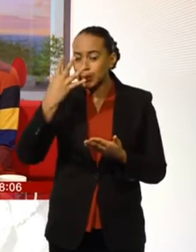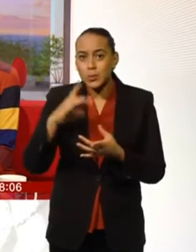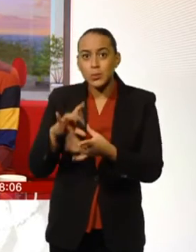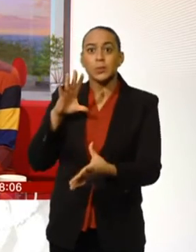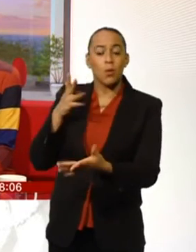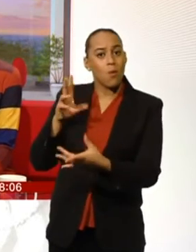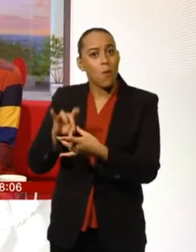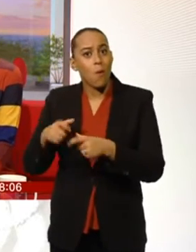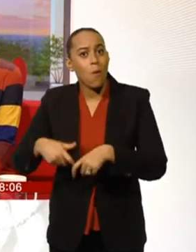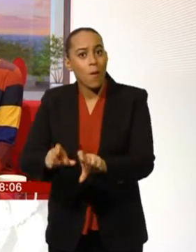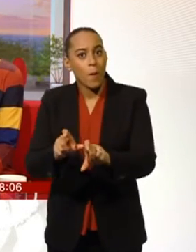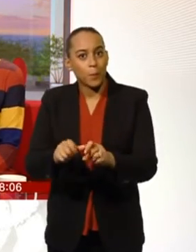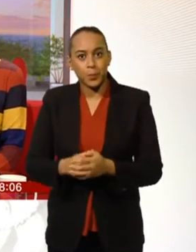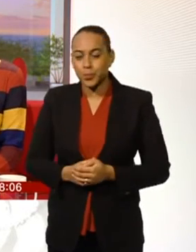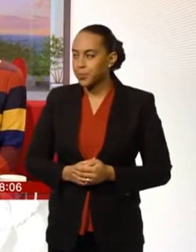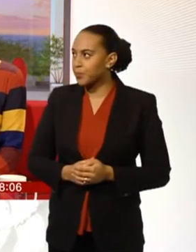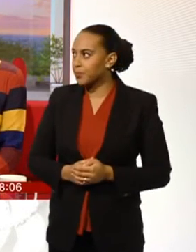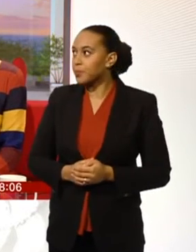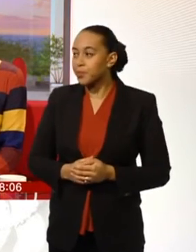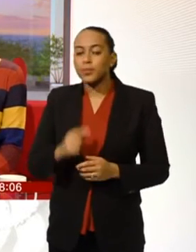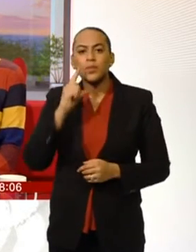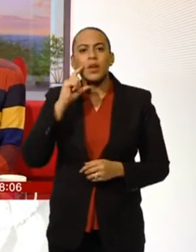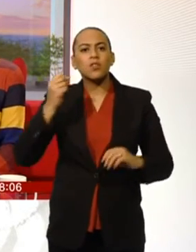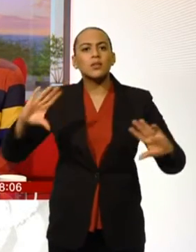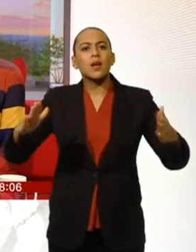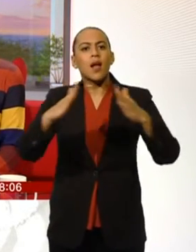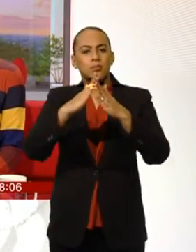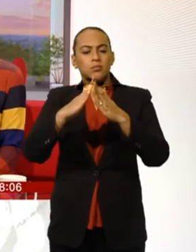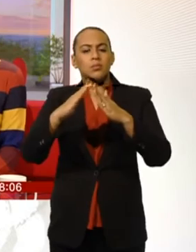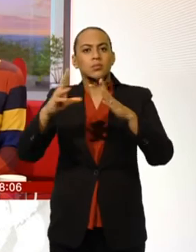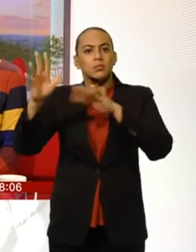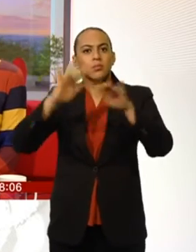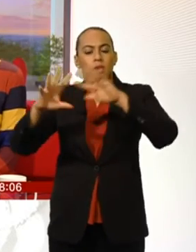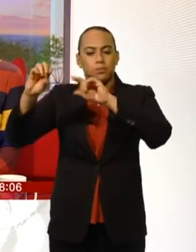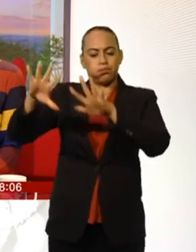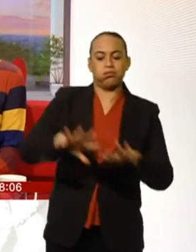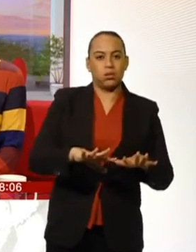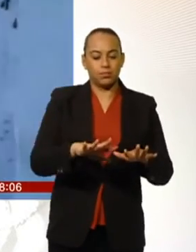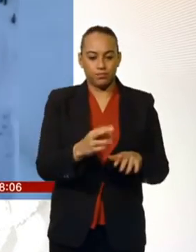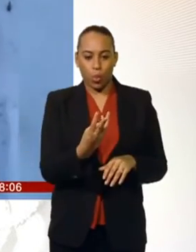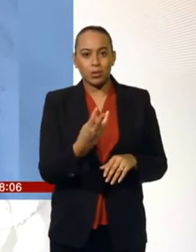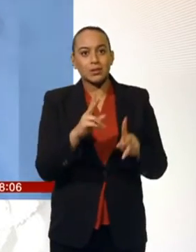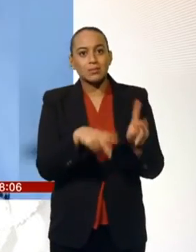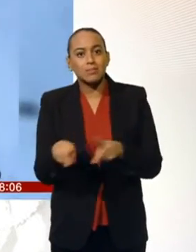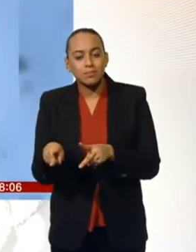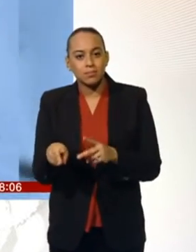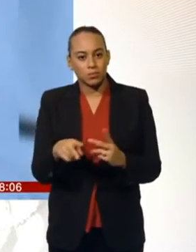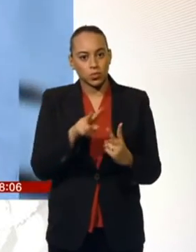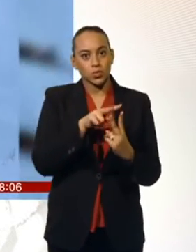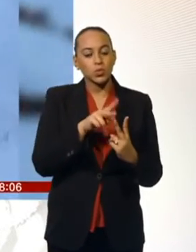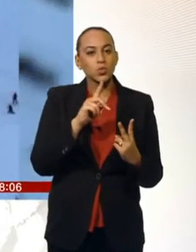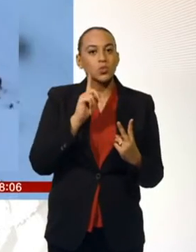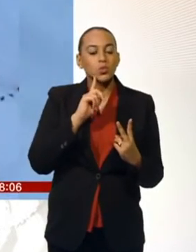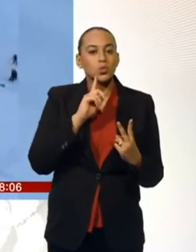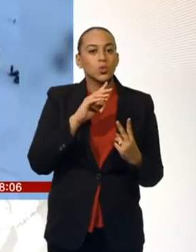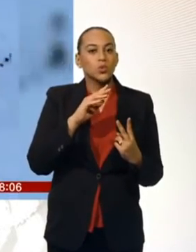Francois Hollande, has sent his sincere condolences to the families of three people who were killed in an avalanche in the French Alps. Two French school children